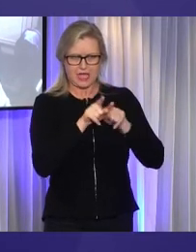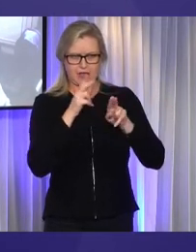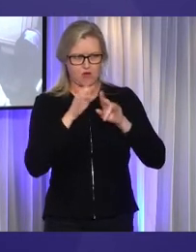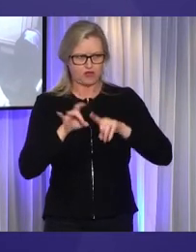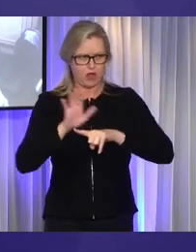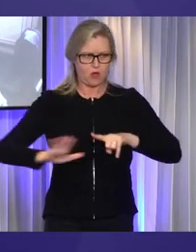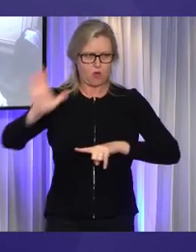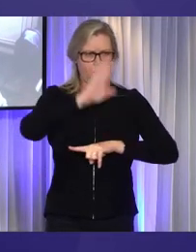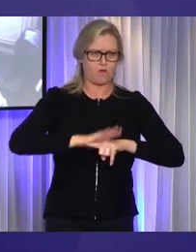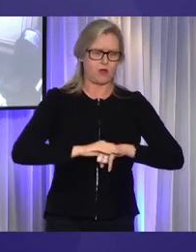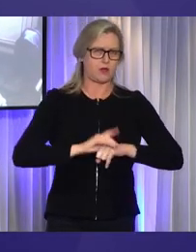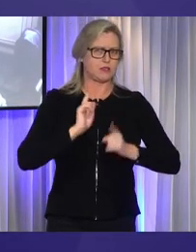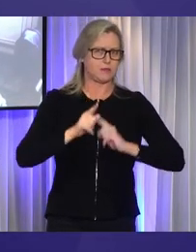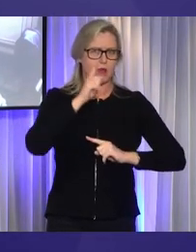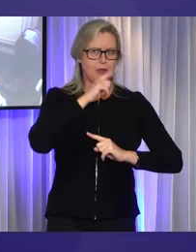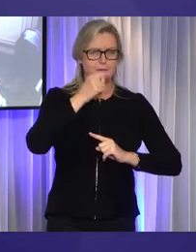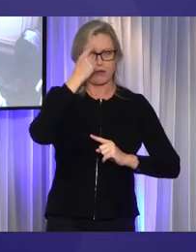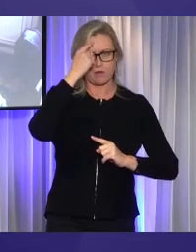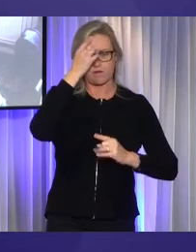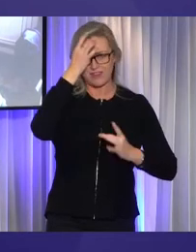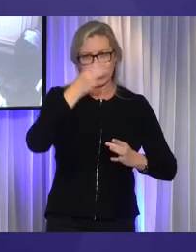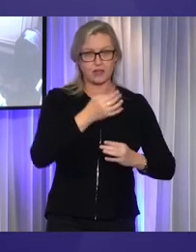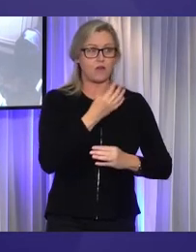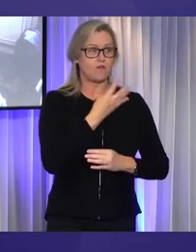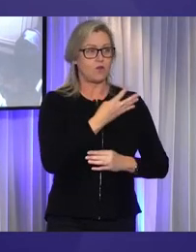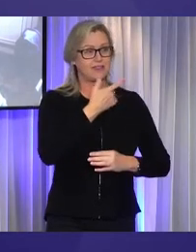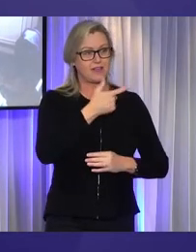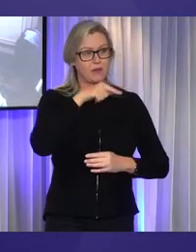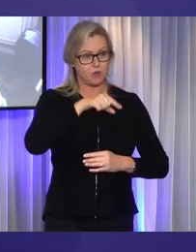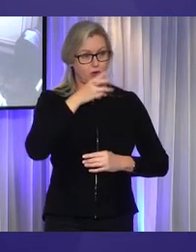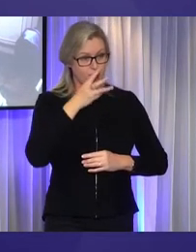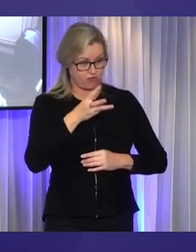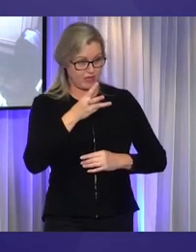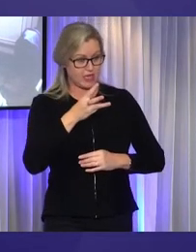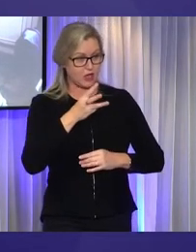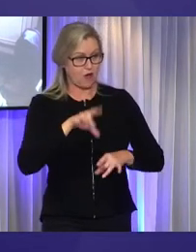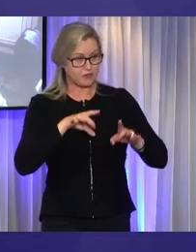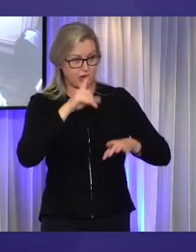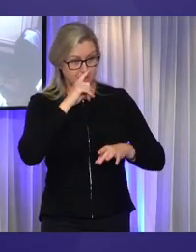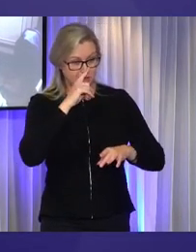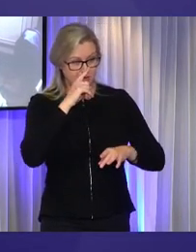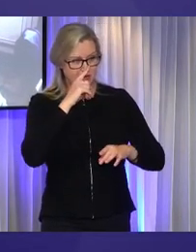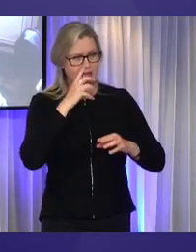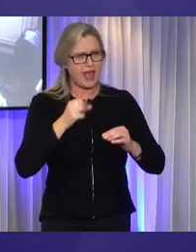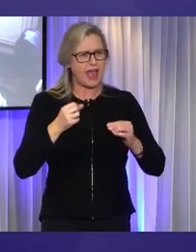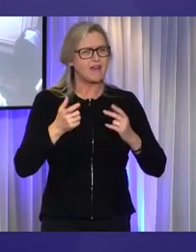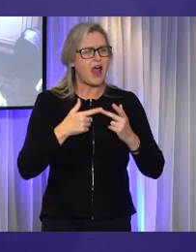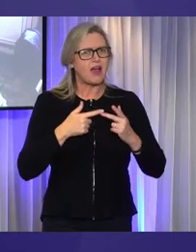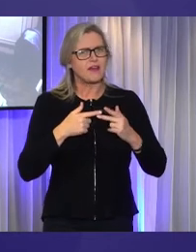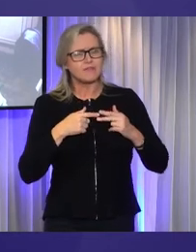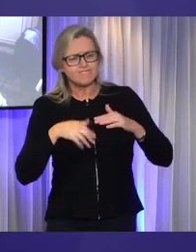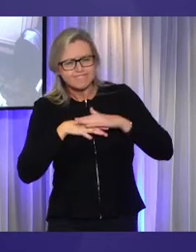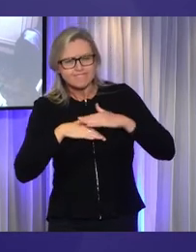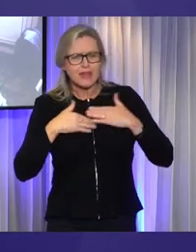And what people often forget is that actually 47.3% of Australians live with an underlying chronic health condition.